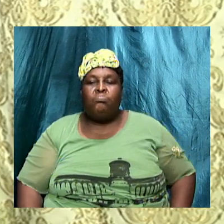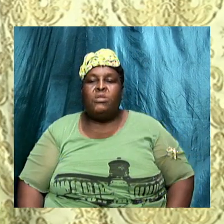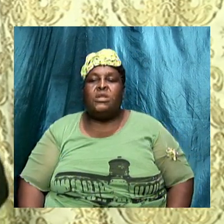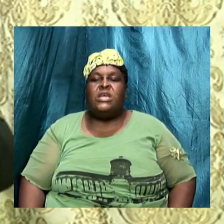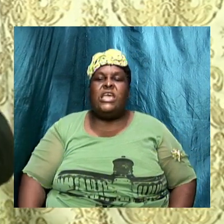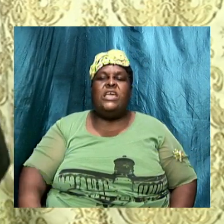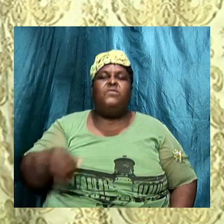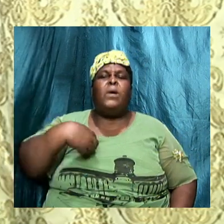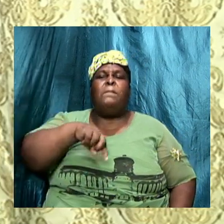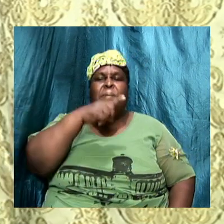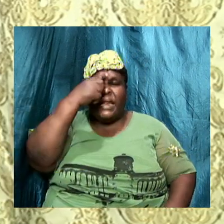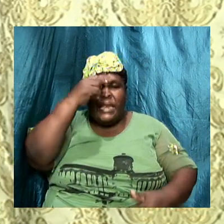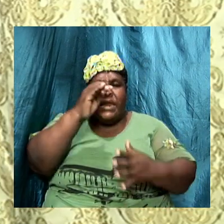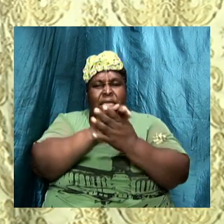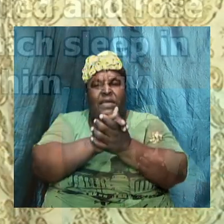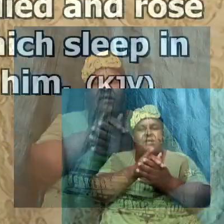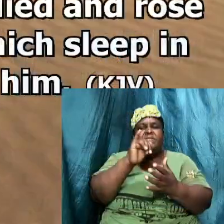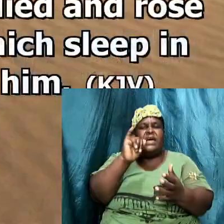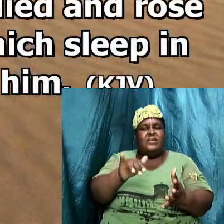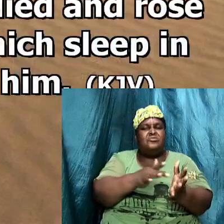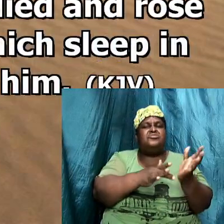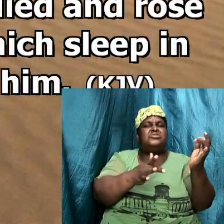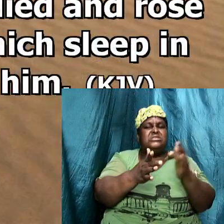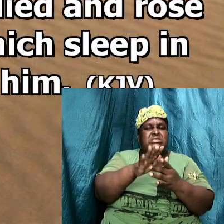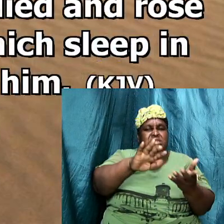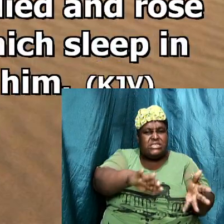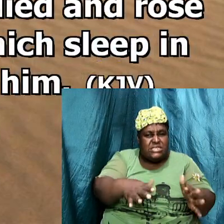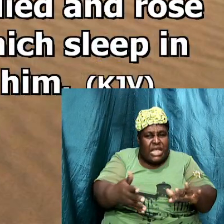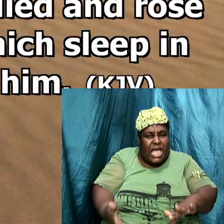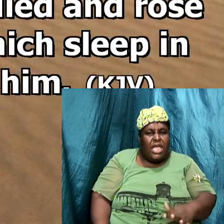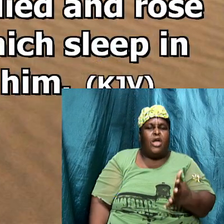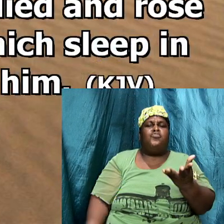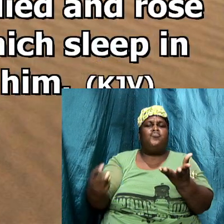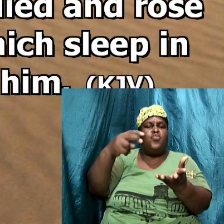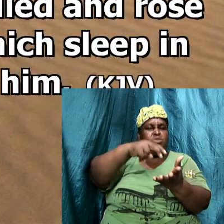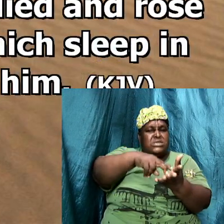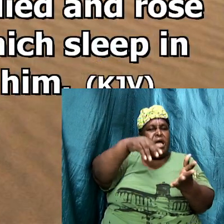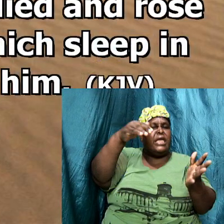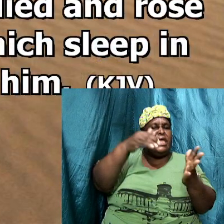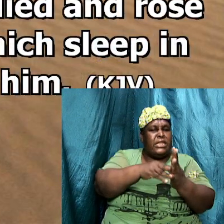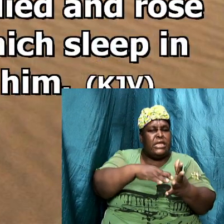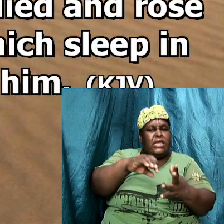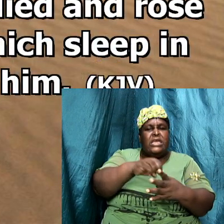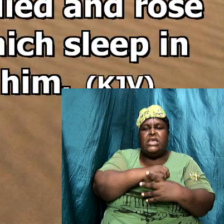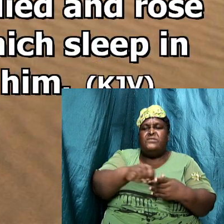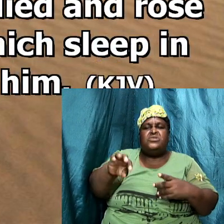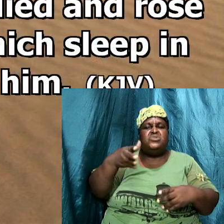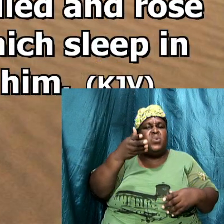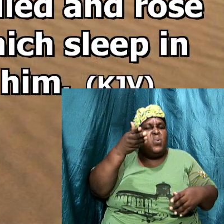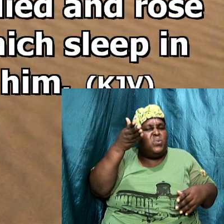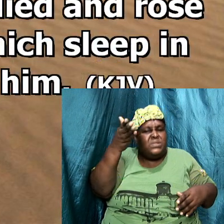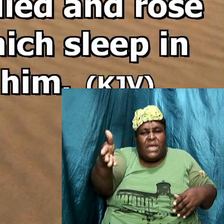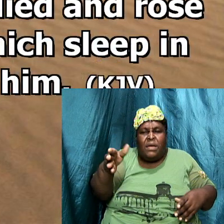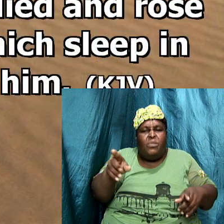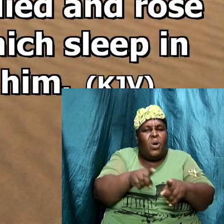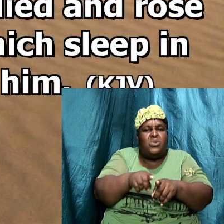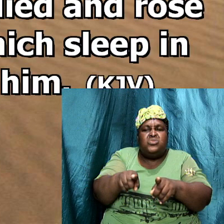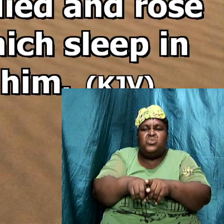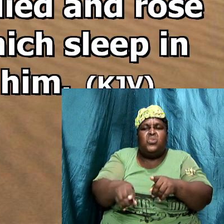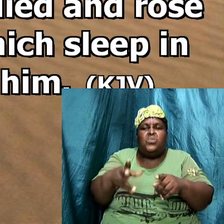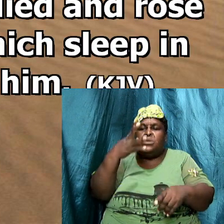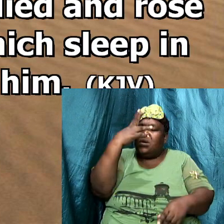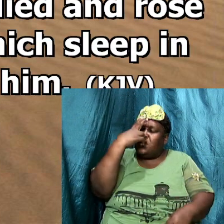for if we believe that Jesus died and rose again even so then